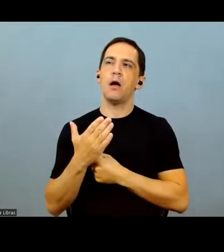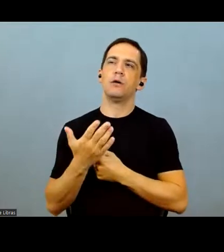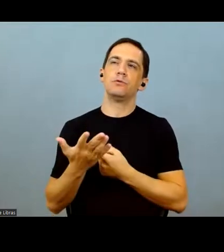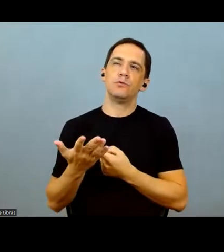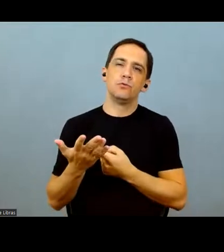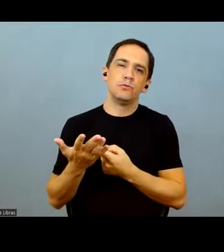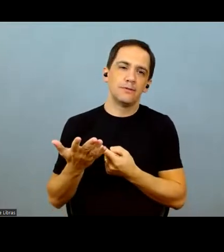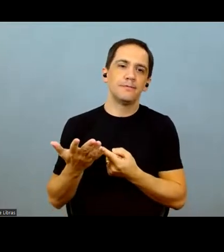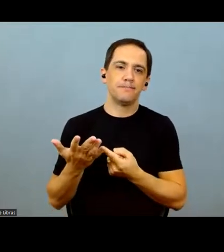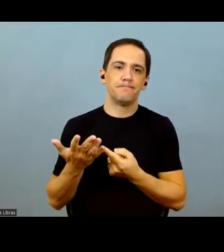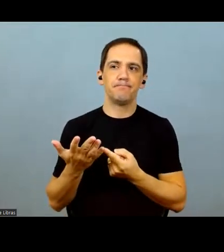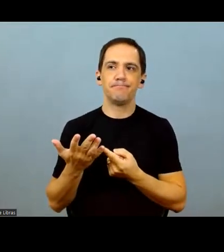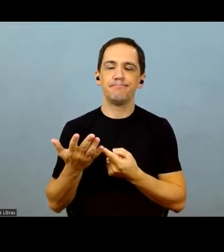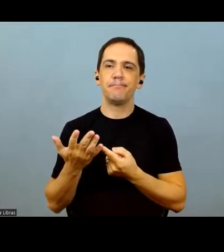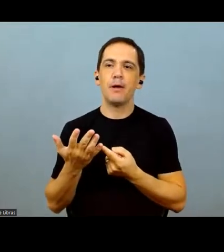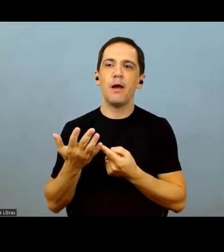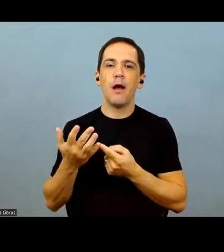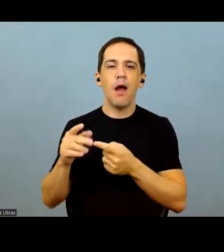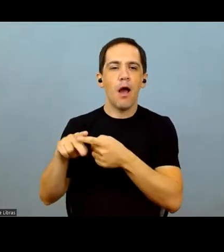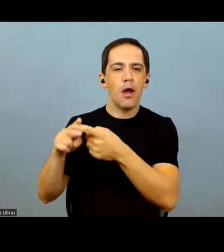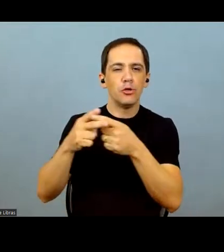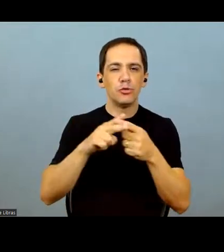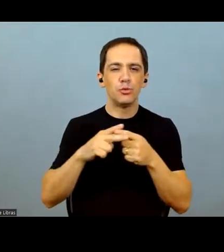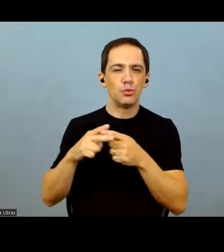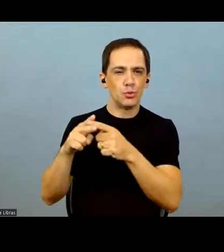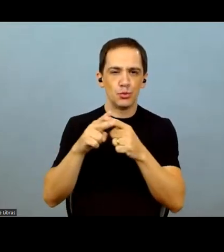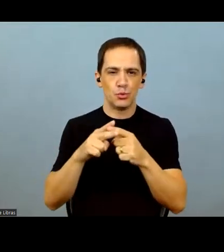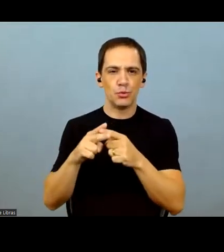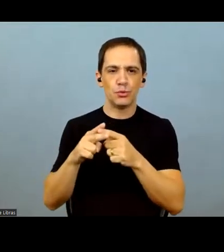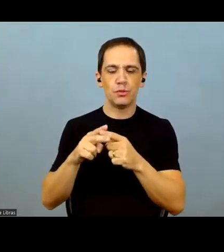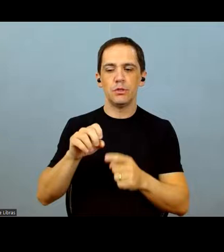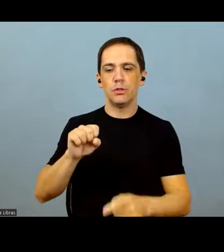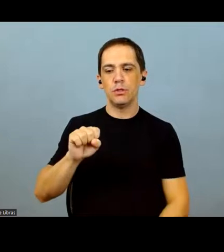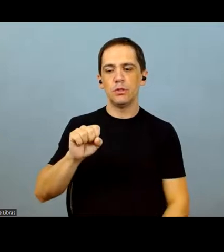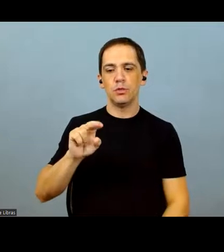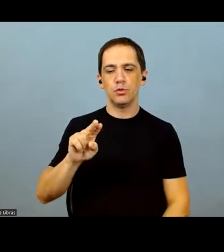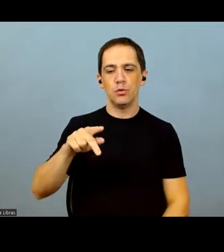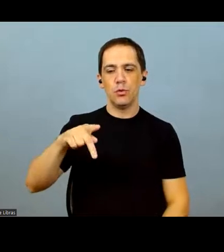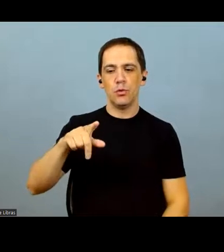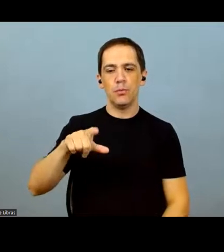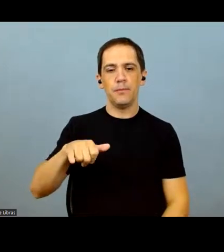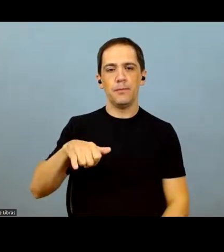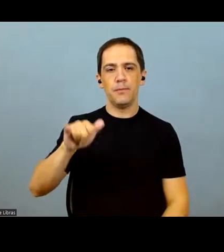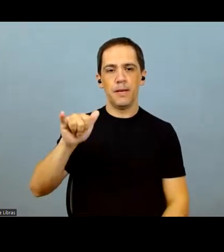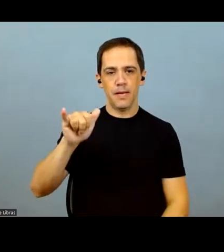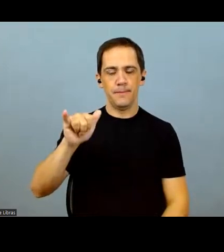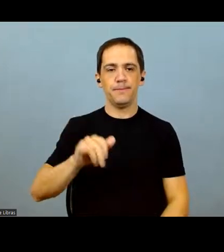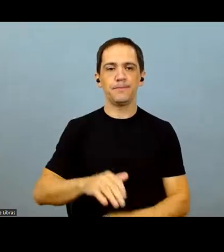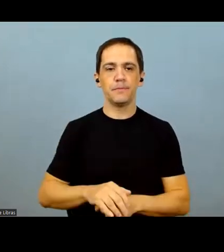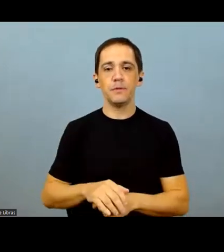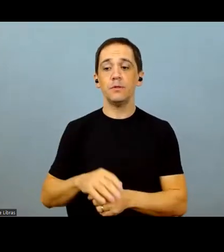this adjustments in supply very